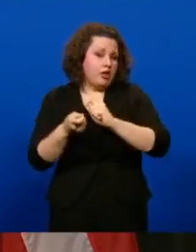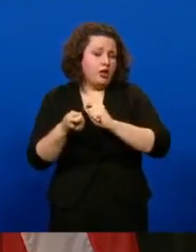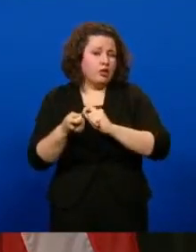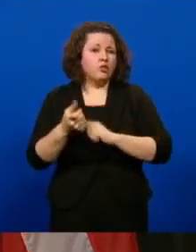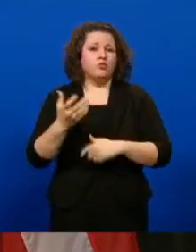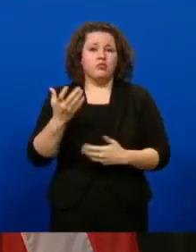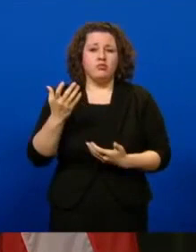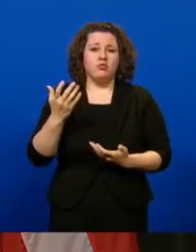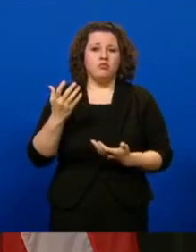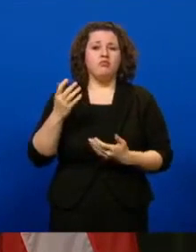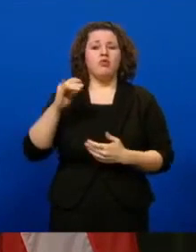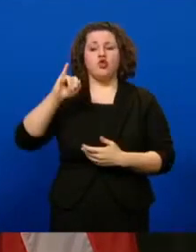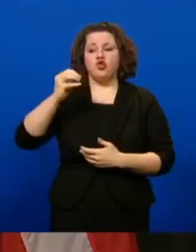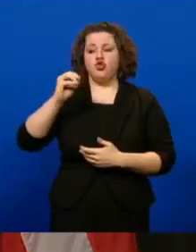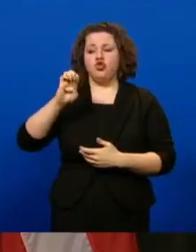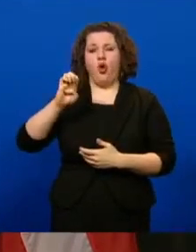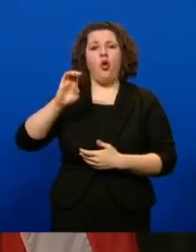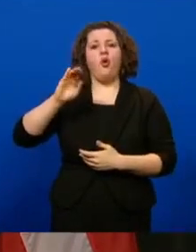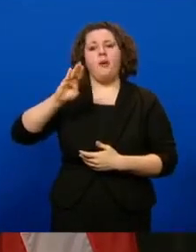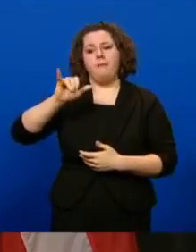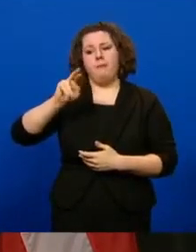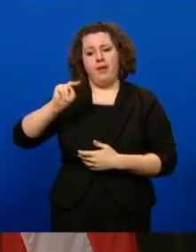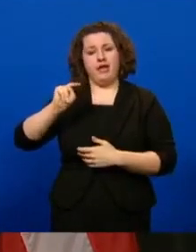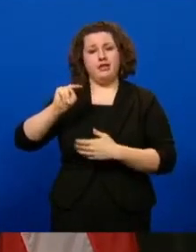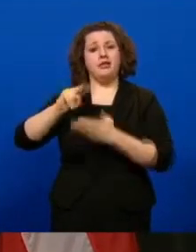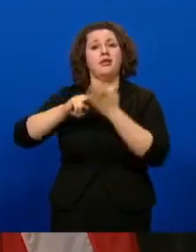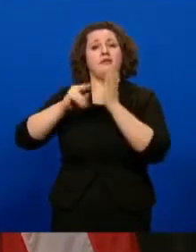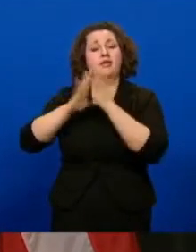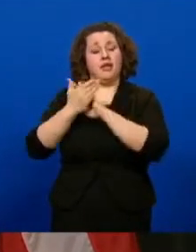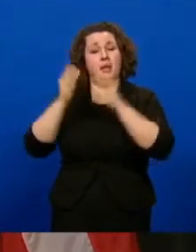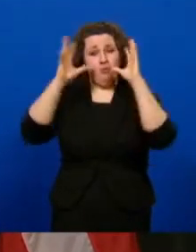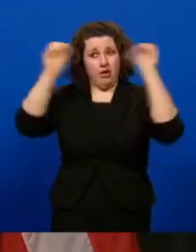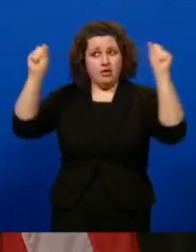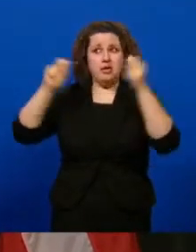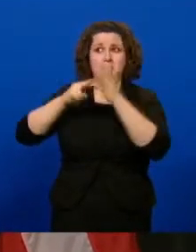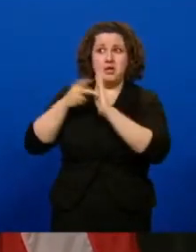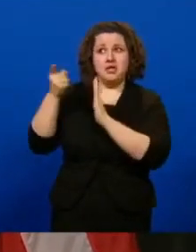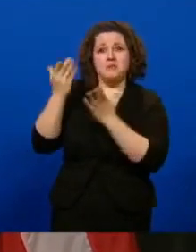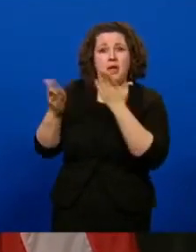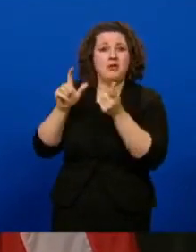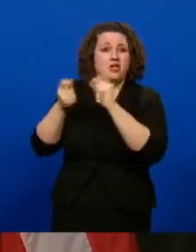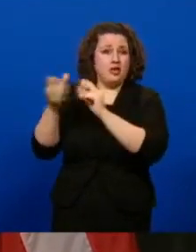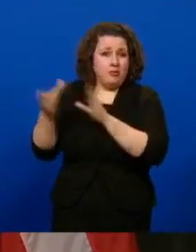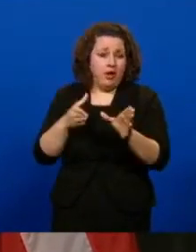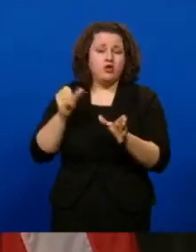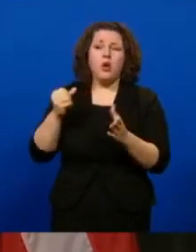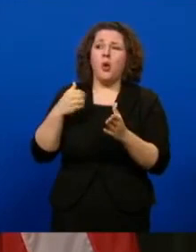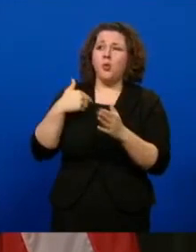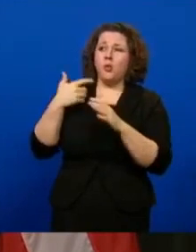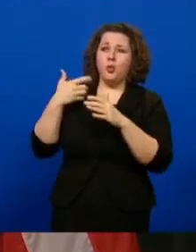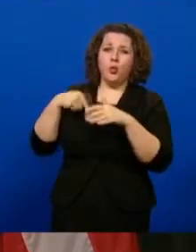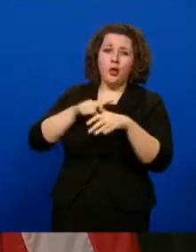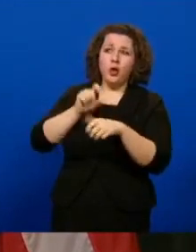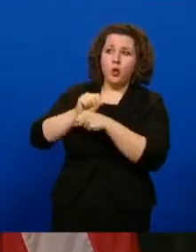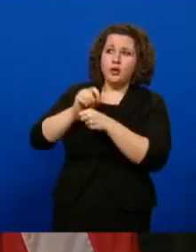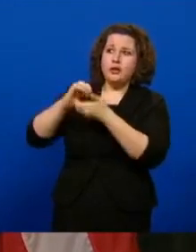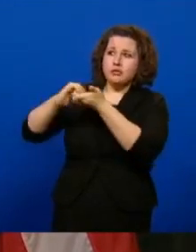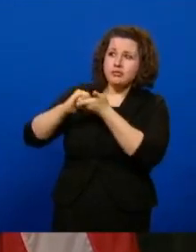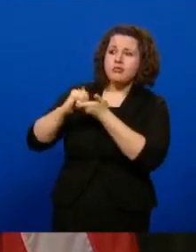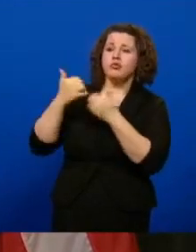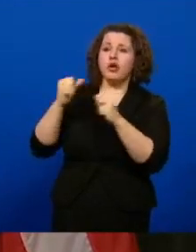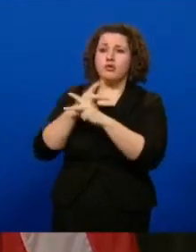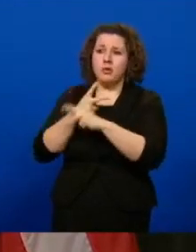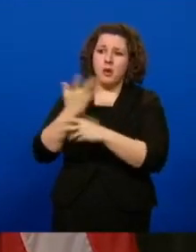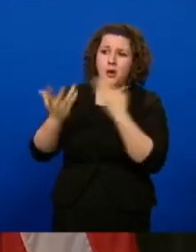are introduced by the Biden administration, and we are working with the administration to see what that looks like and how we can plan